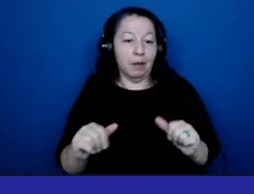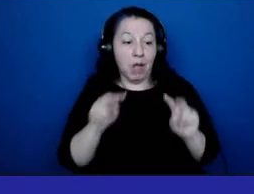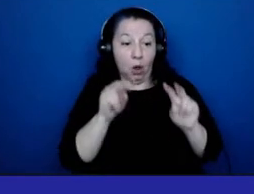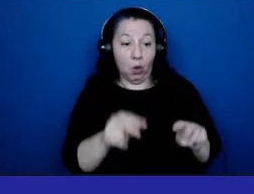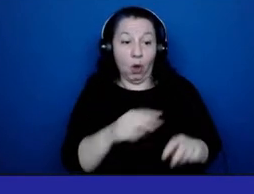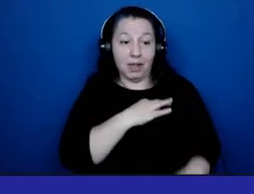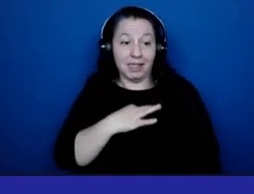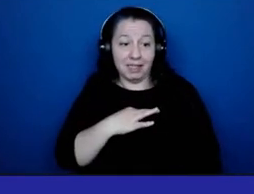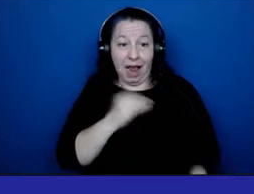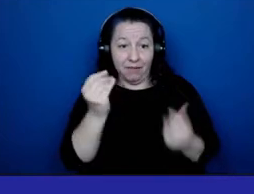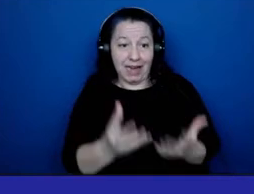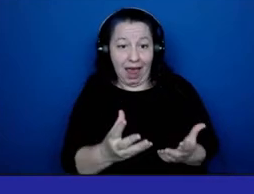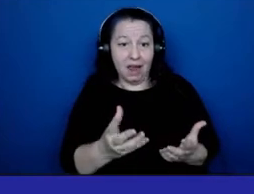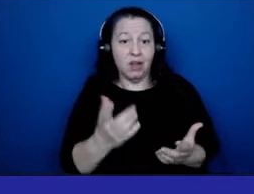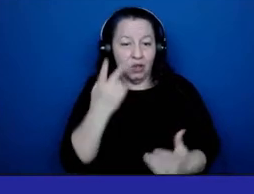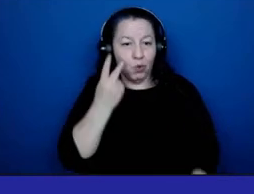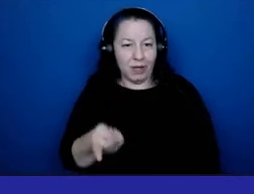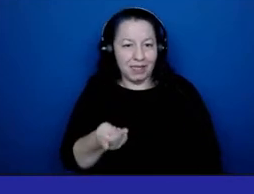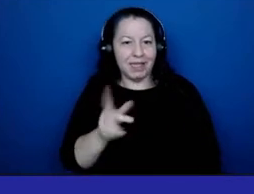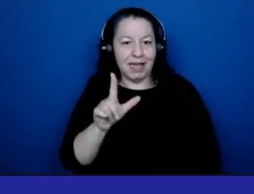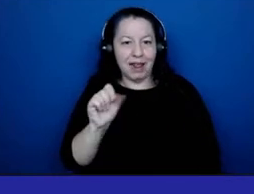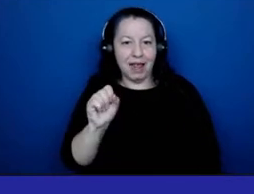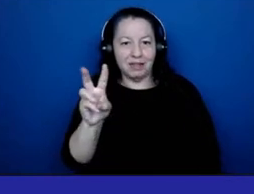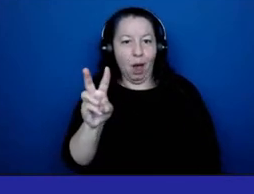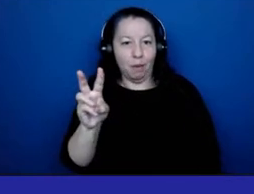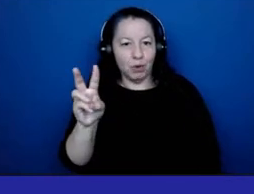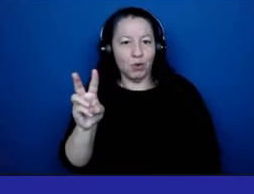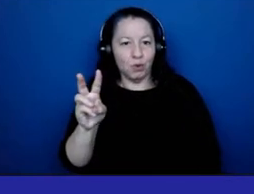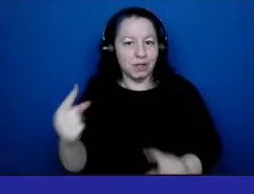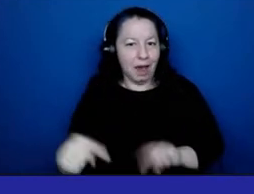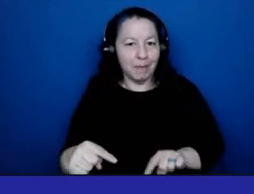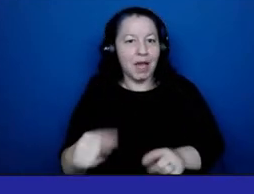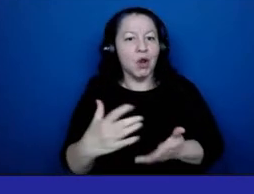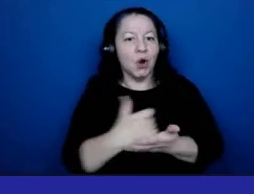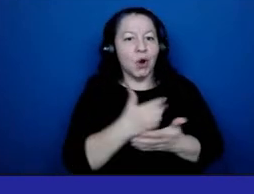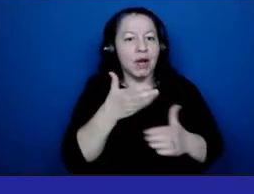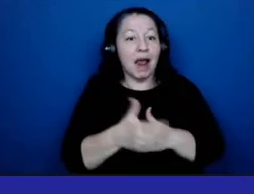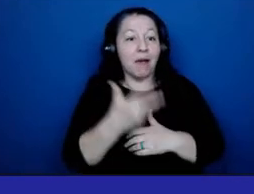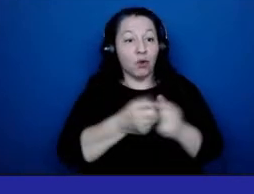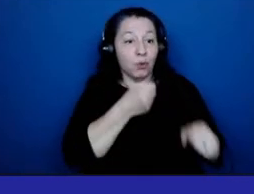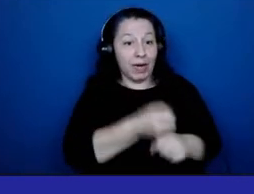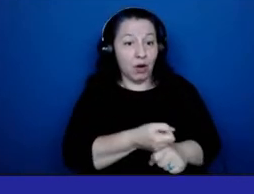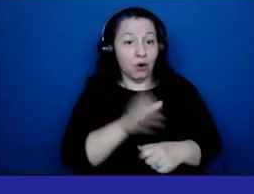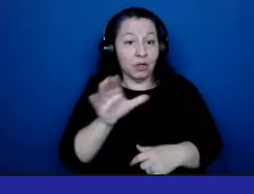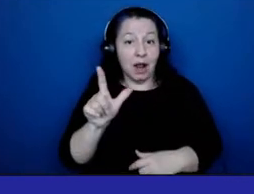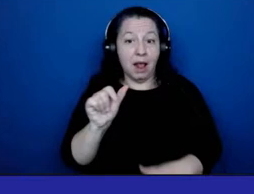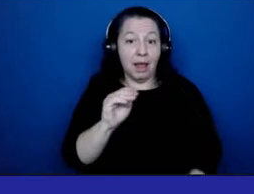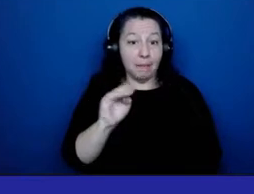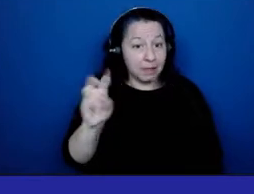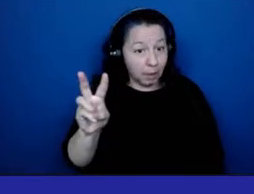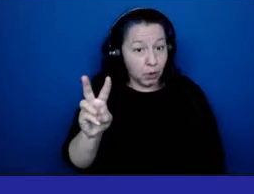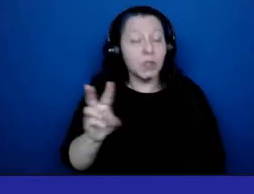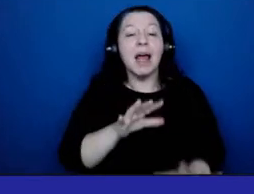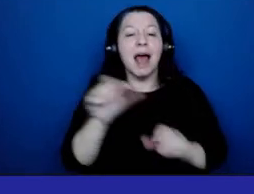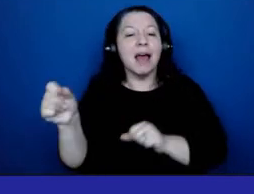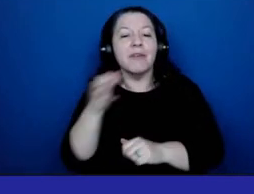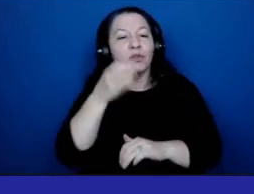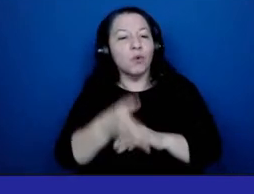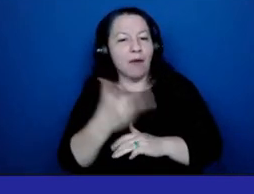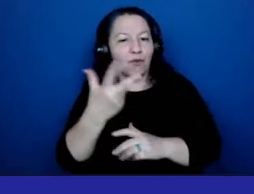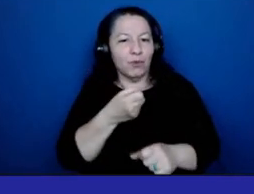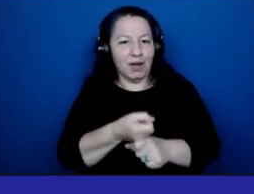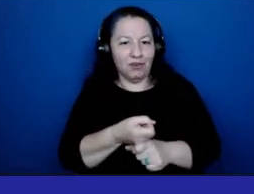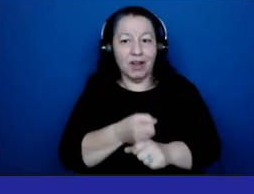trend of LMSWs coming in, earning their LCSWs after three years, and leaving soon after. There is nothing